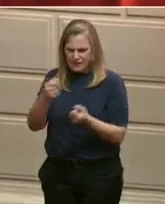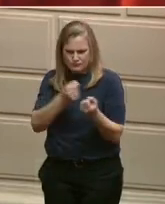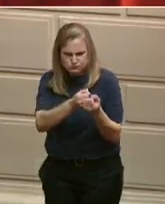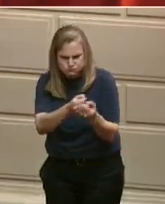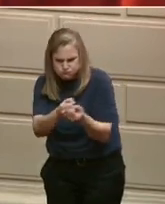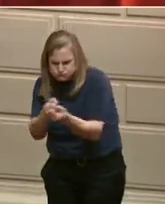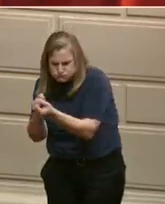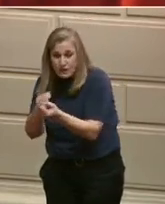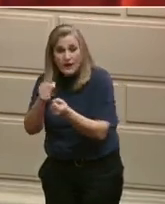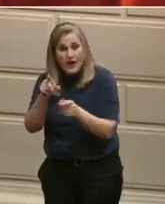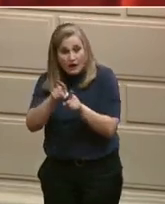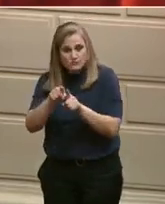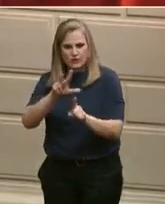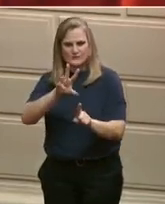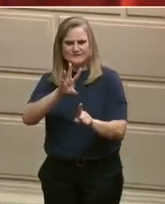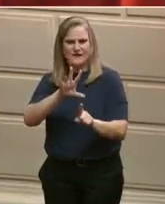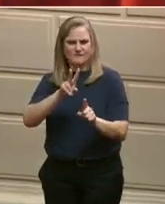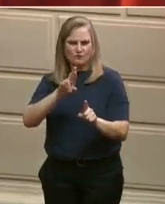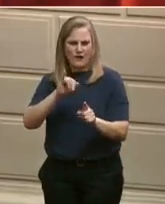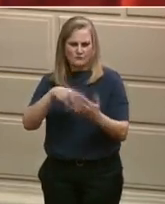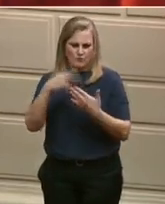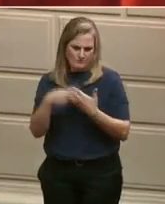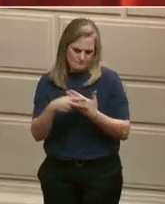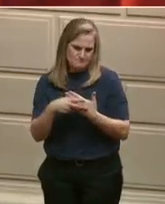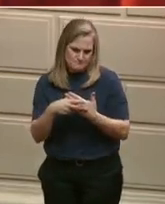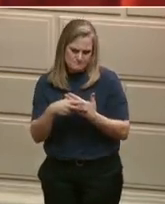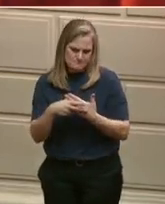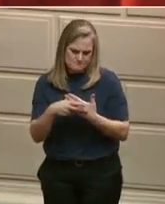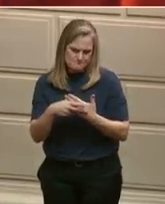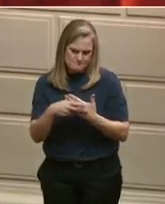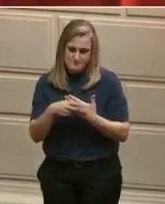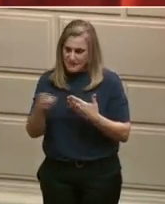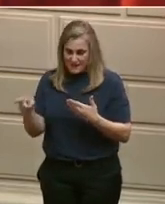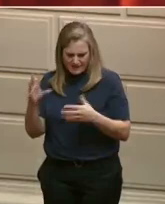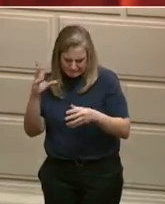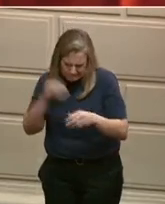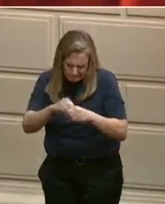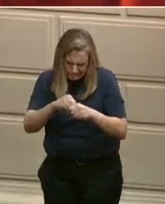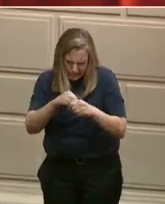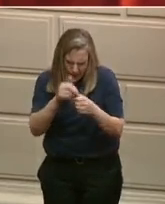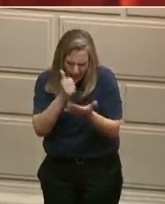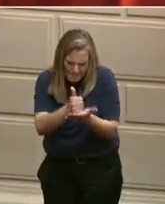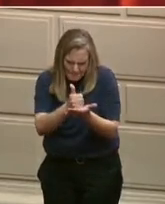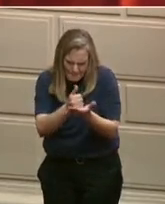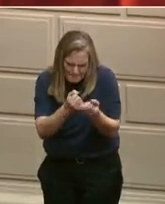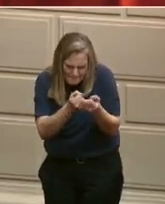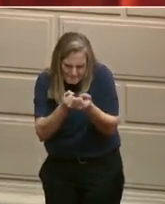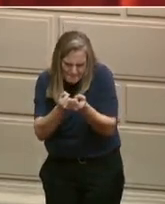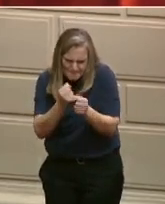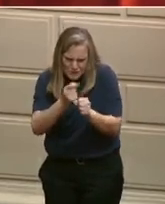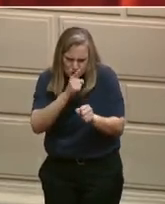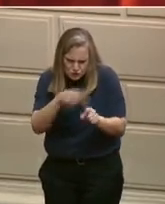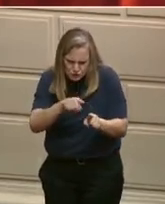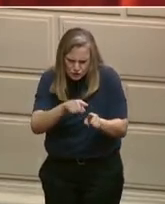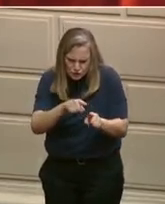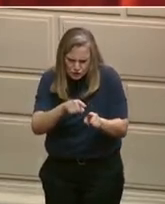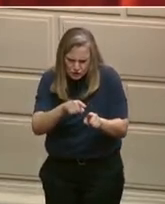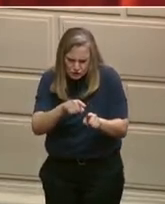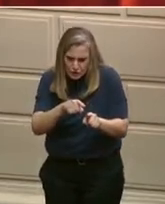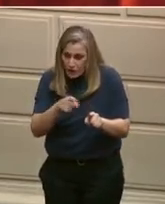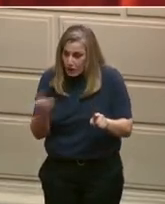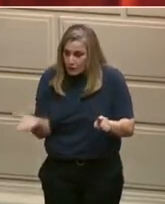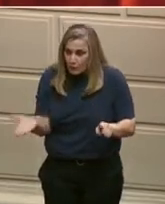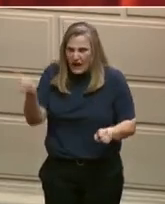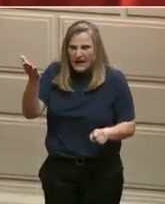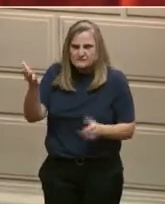municipal leaders who have signed those compacts. To date, they've raised over a half a million dollars with the help of the local business community and